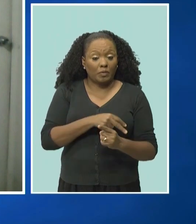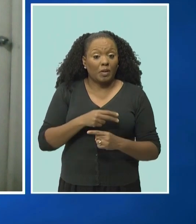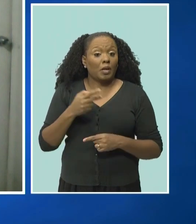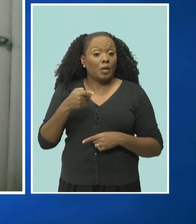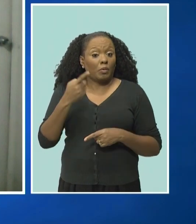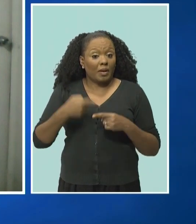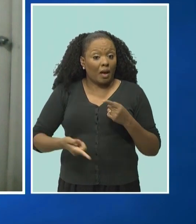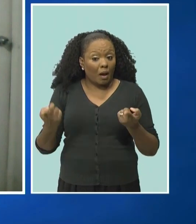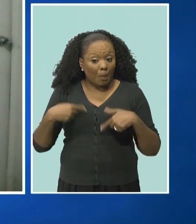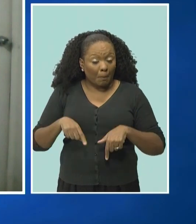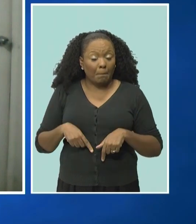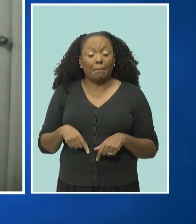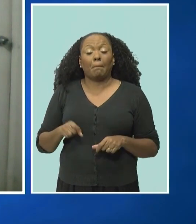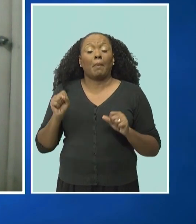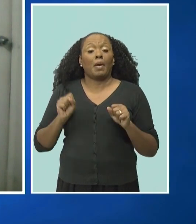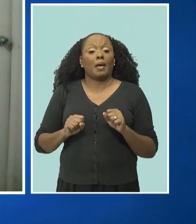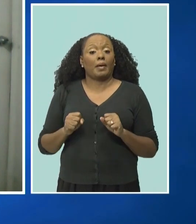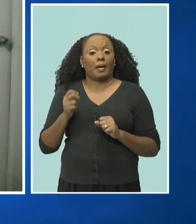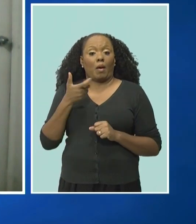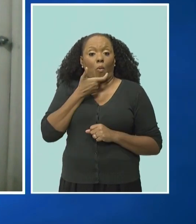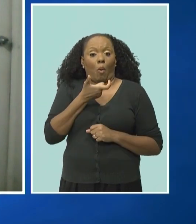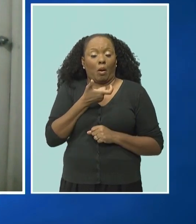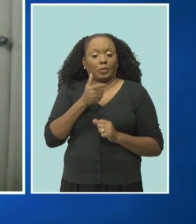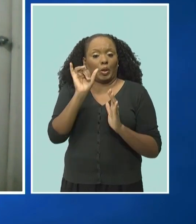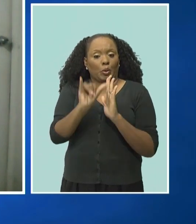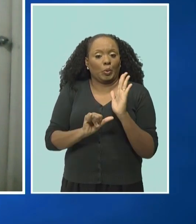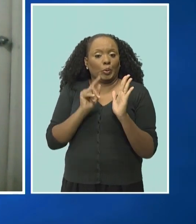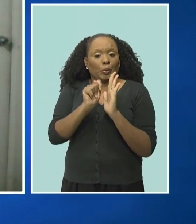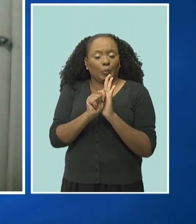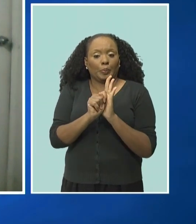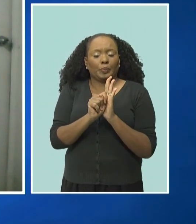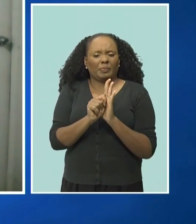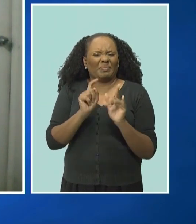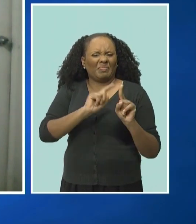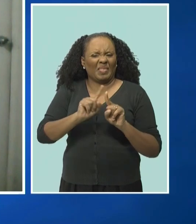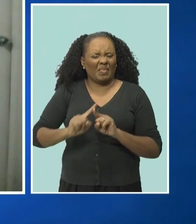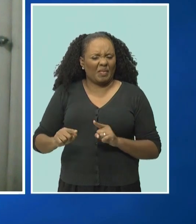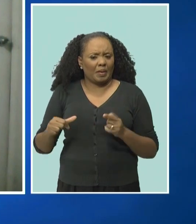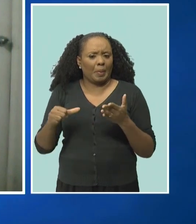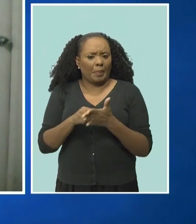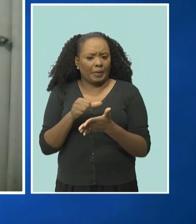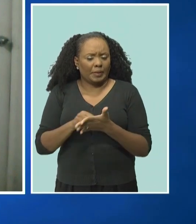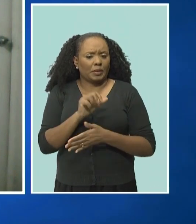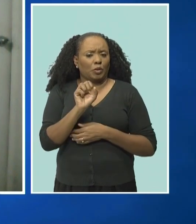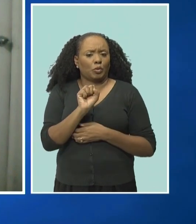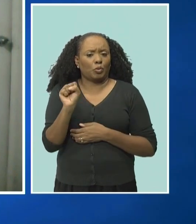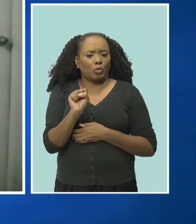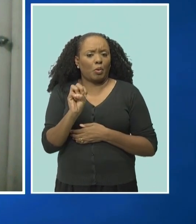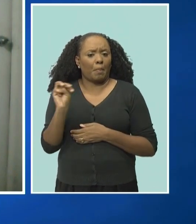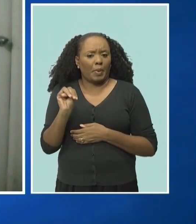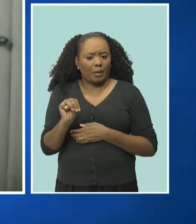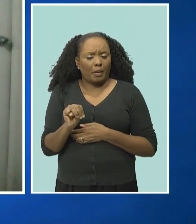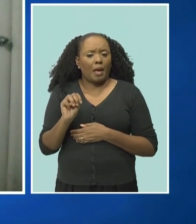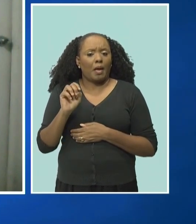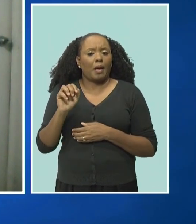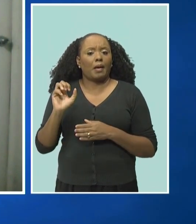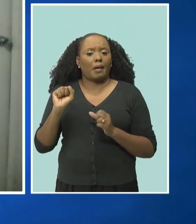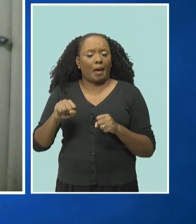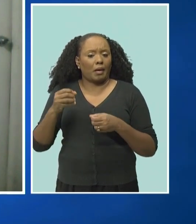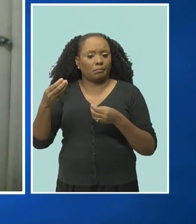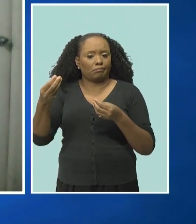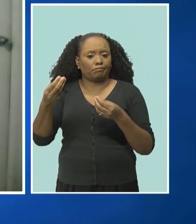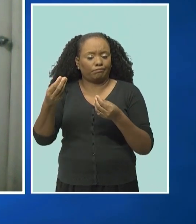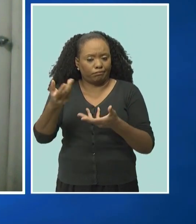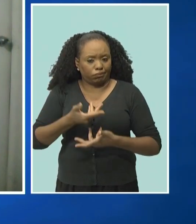YouTube, on the various government channels, on the various pages so that you can see what we're talking about and weigh in with your comments.